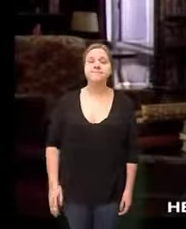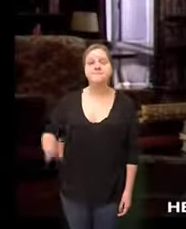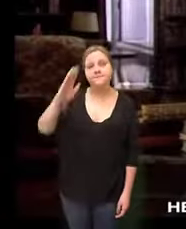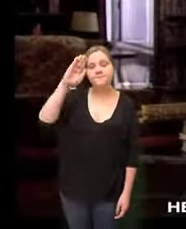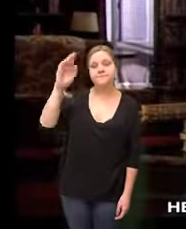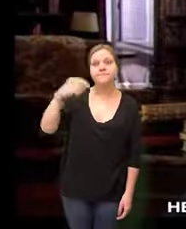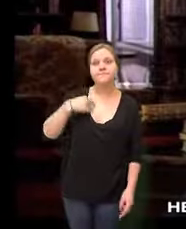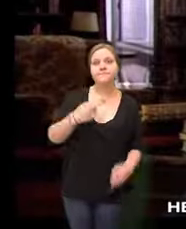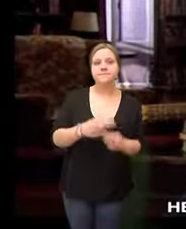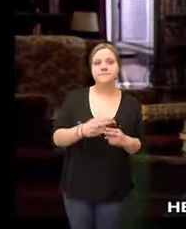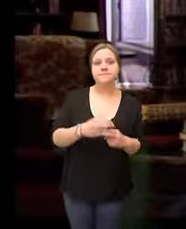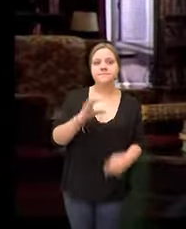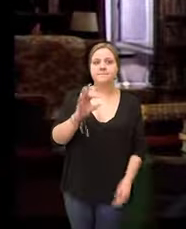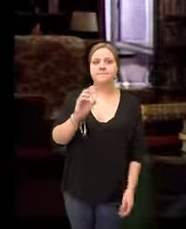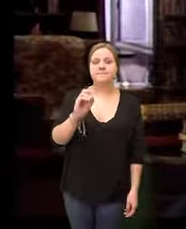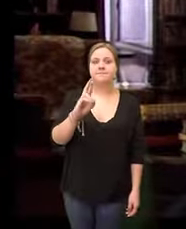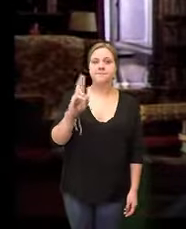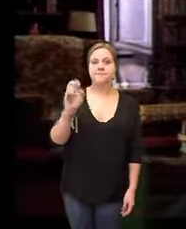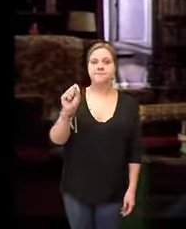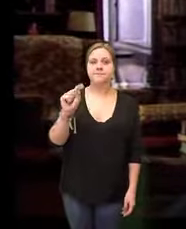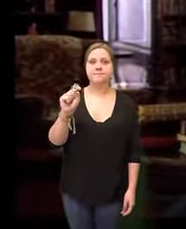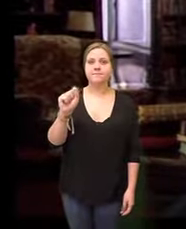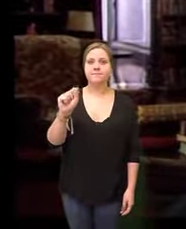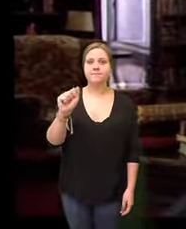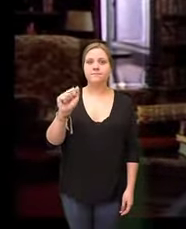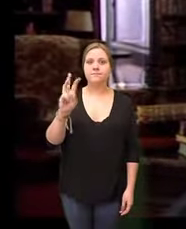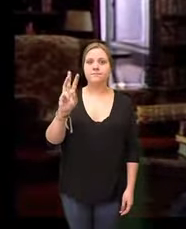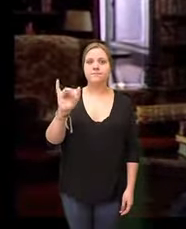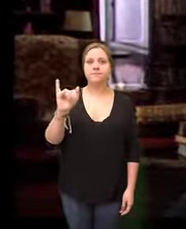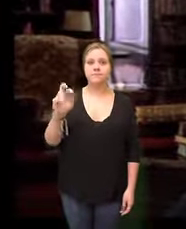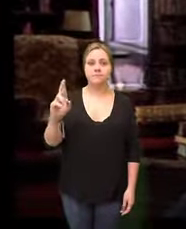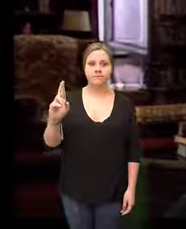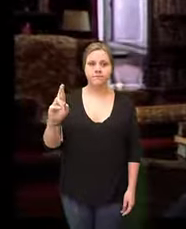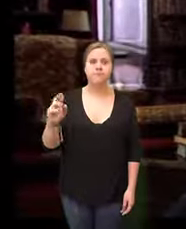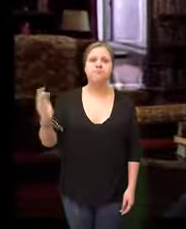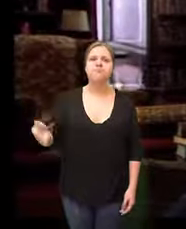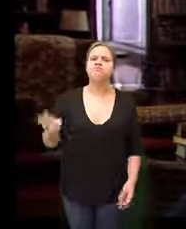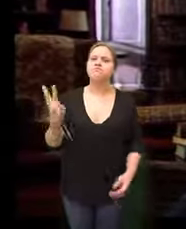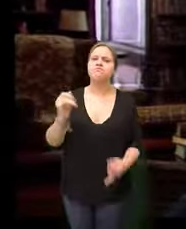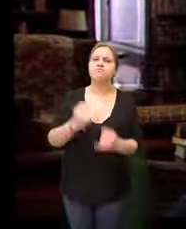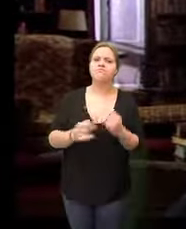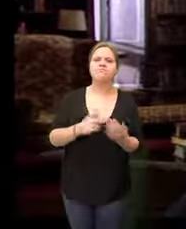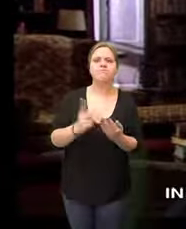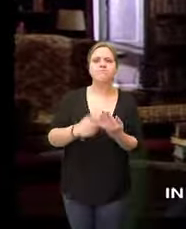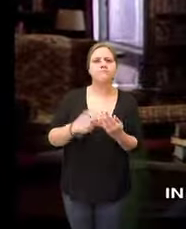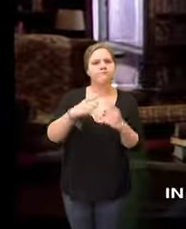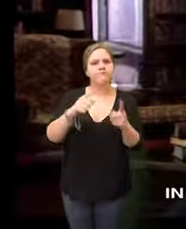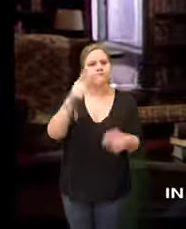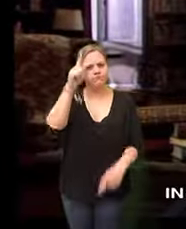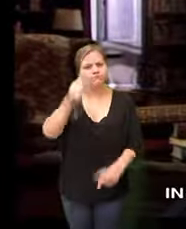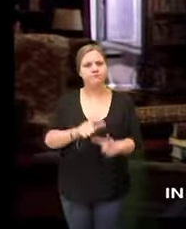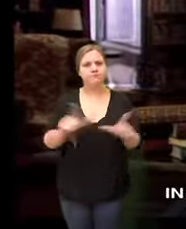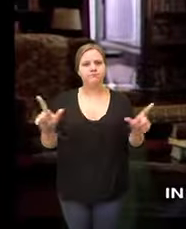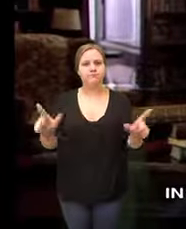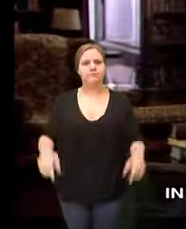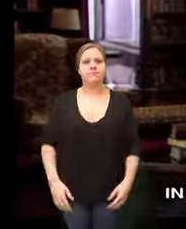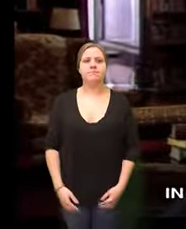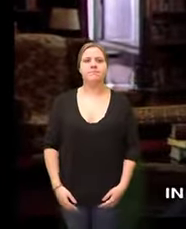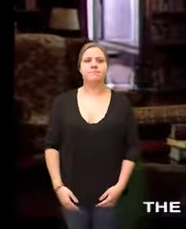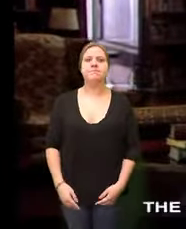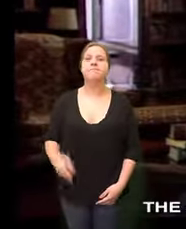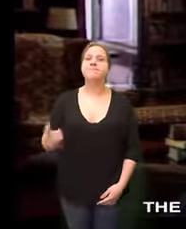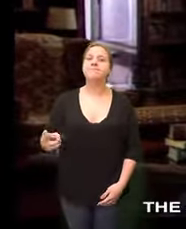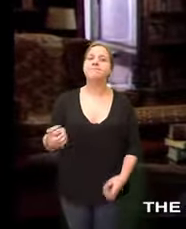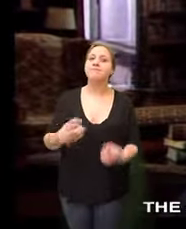Hello, I'm Forrest Sawyer. Welcome to the sixth and final program in our series, Liberty. In every period of history,